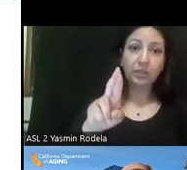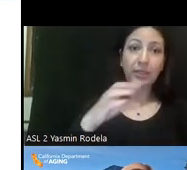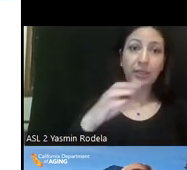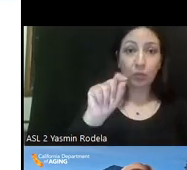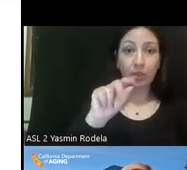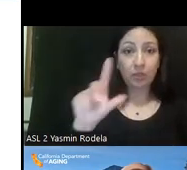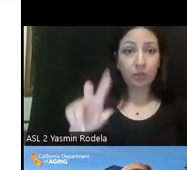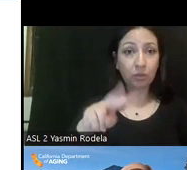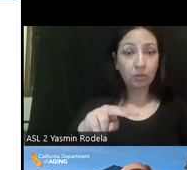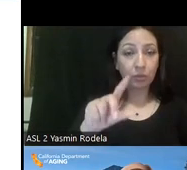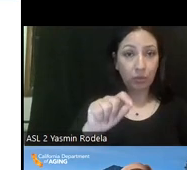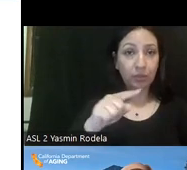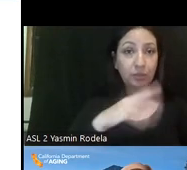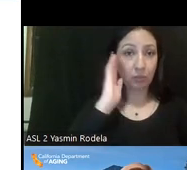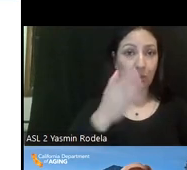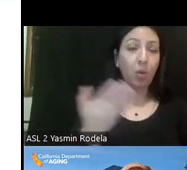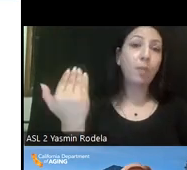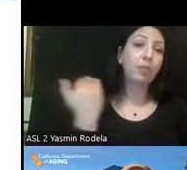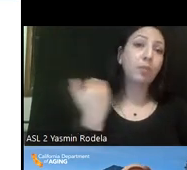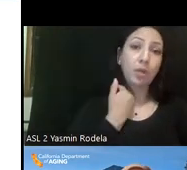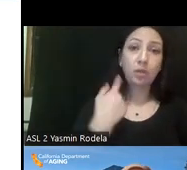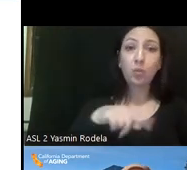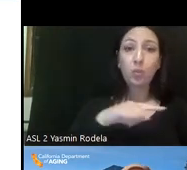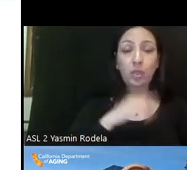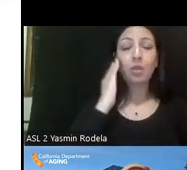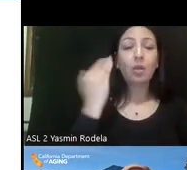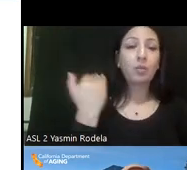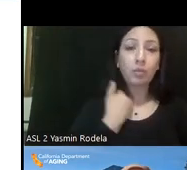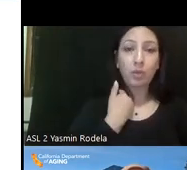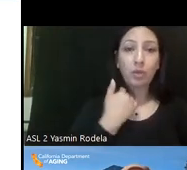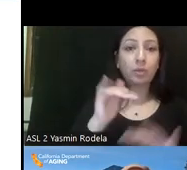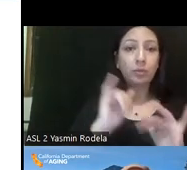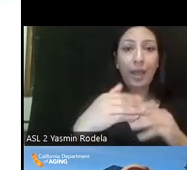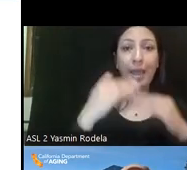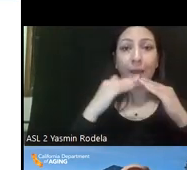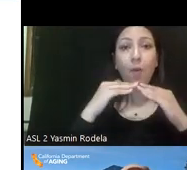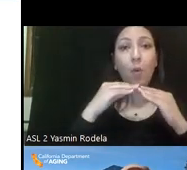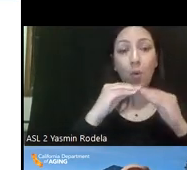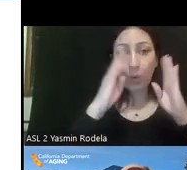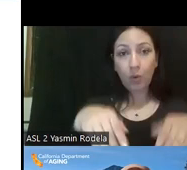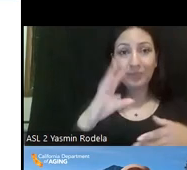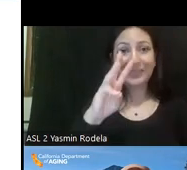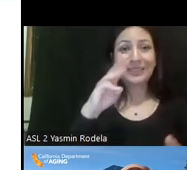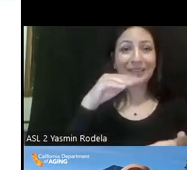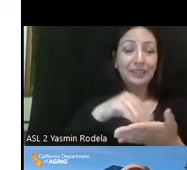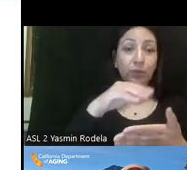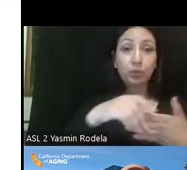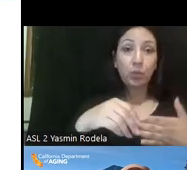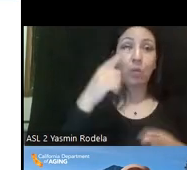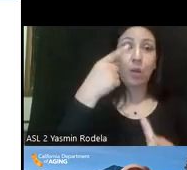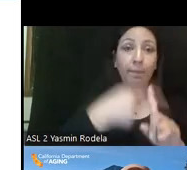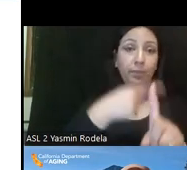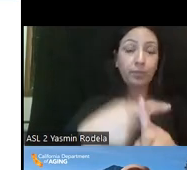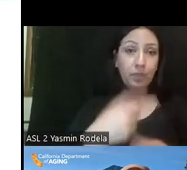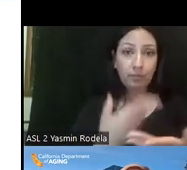She will go broke. We will be going broke. Even at home, it was costing us $6,000 a month hobbling